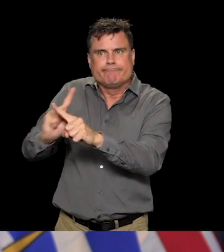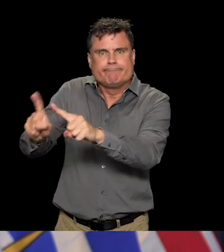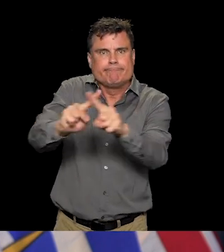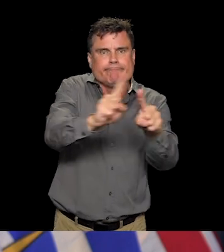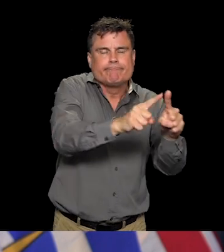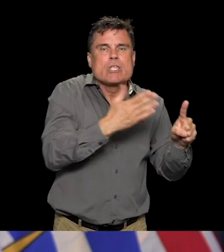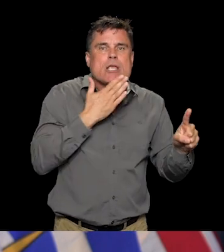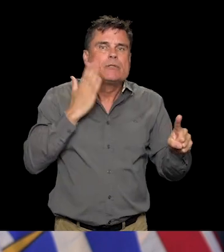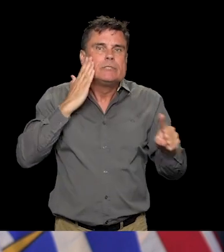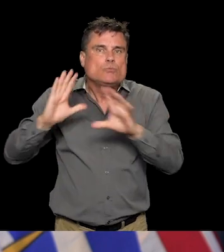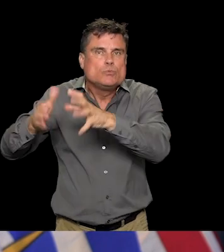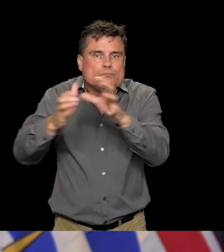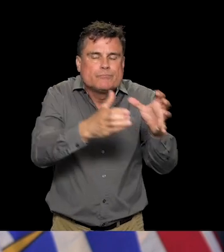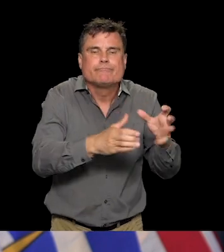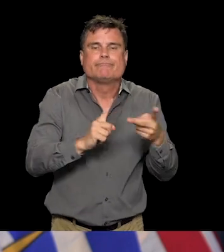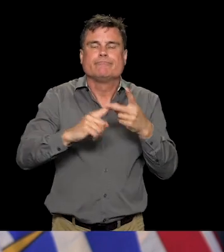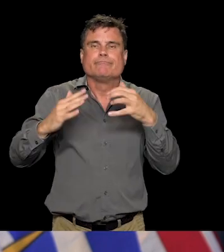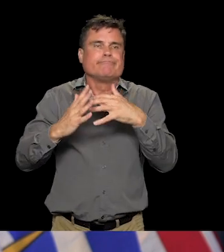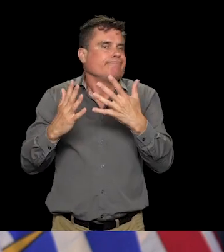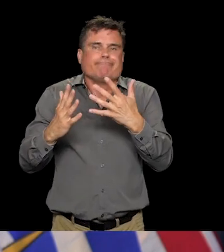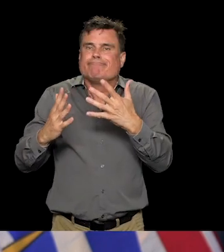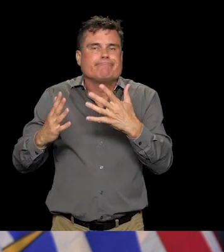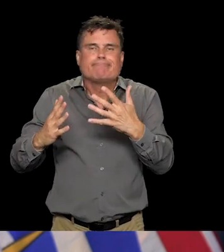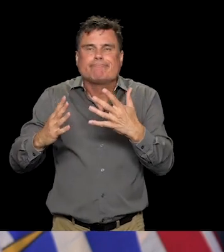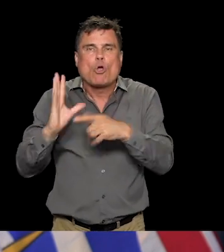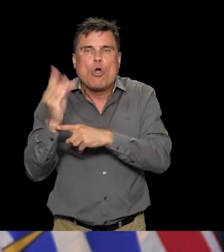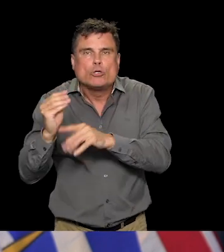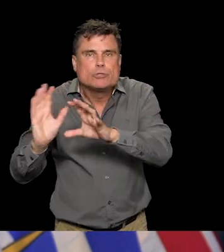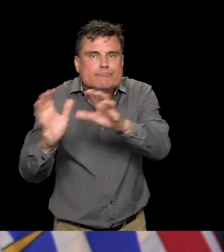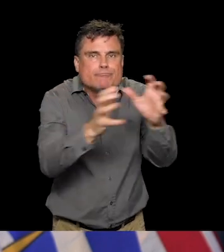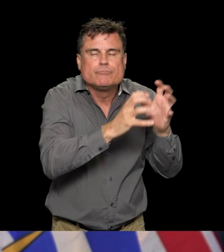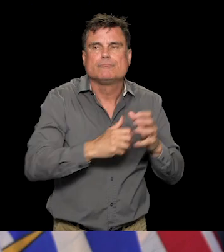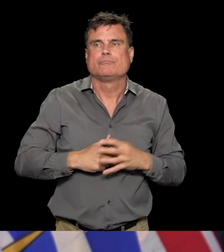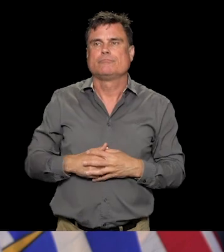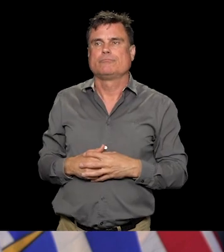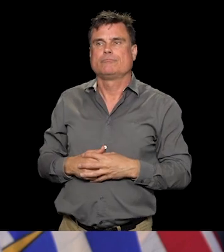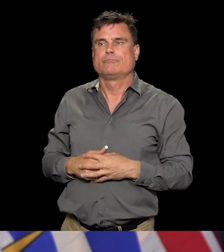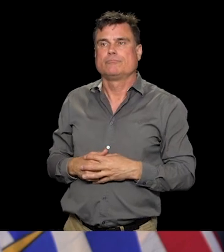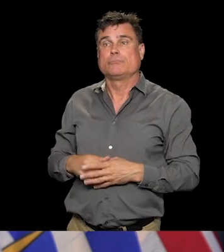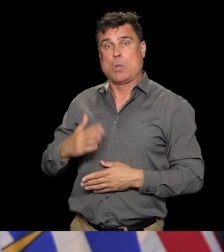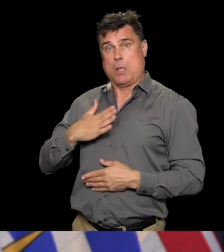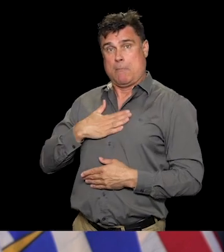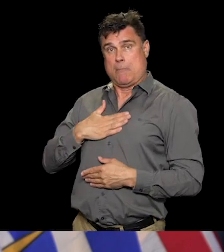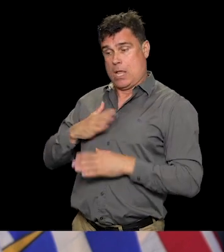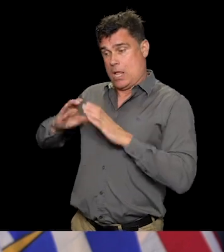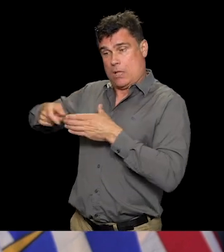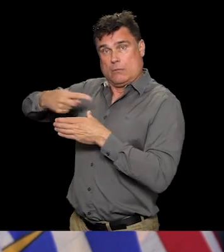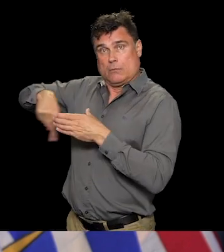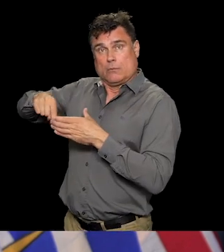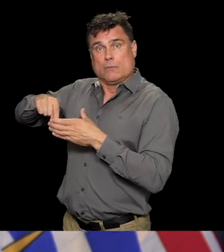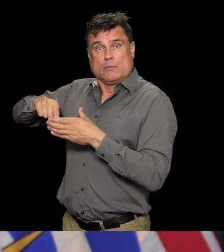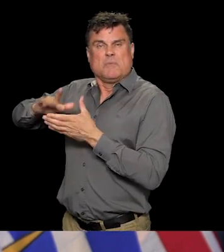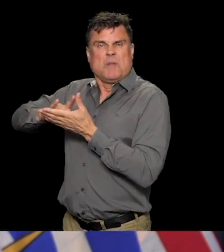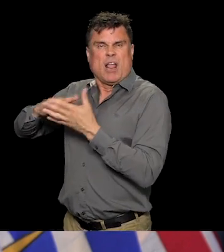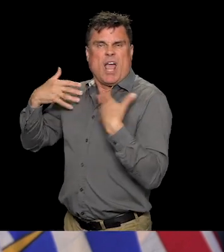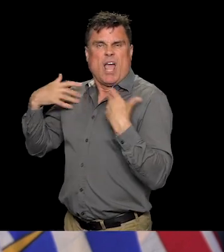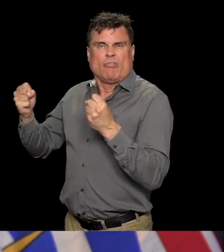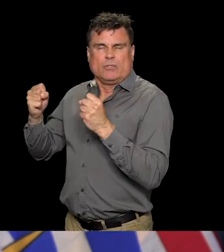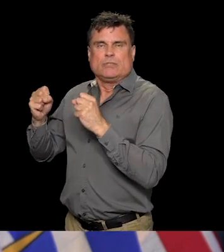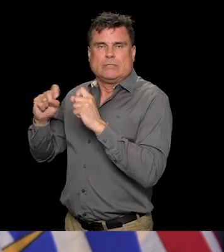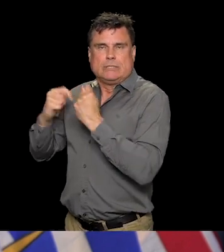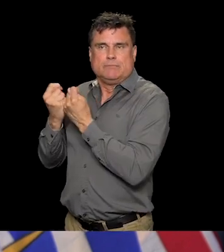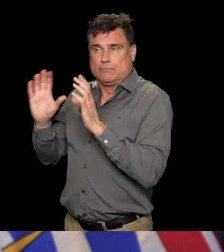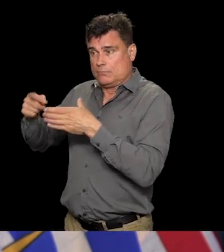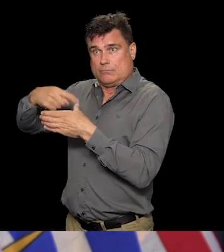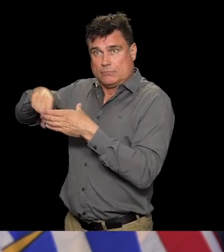doing a lot of work actually with my team, with the VCCDC, looking at what we're calling the